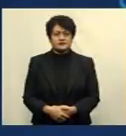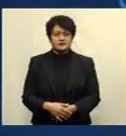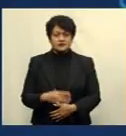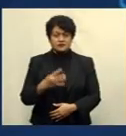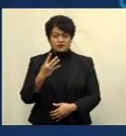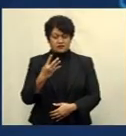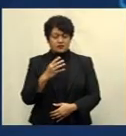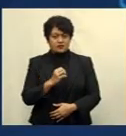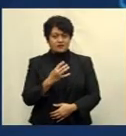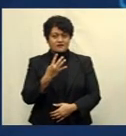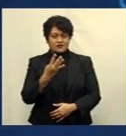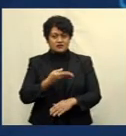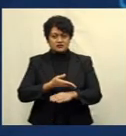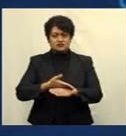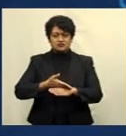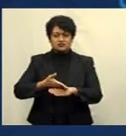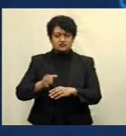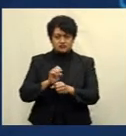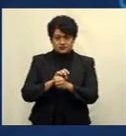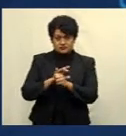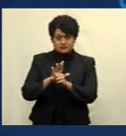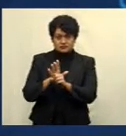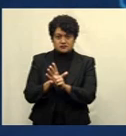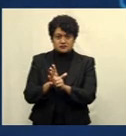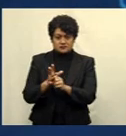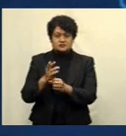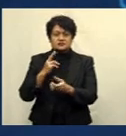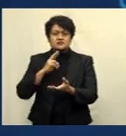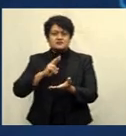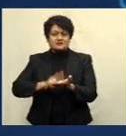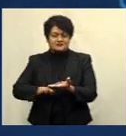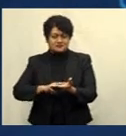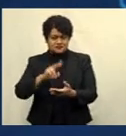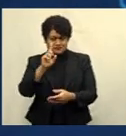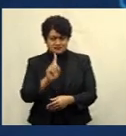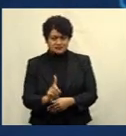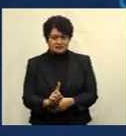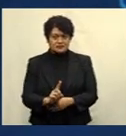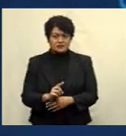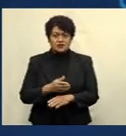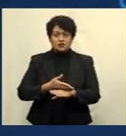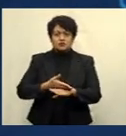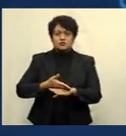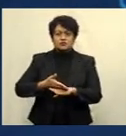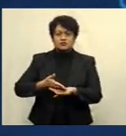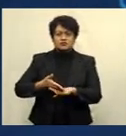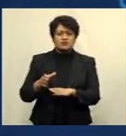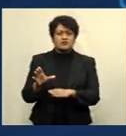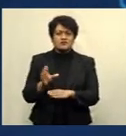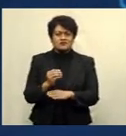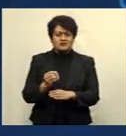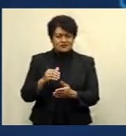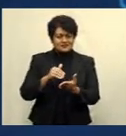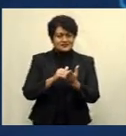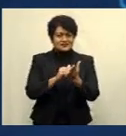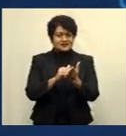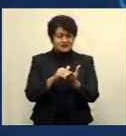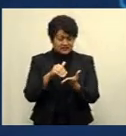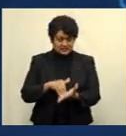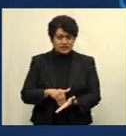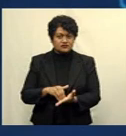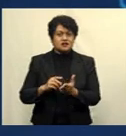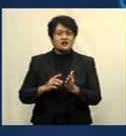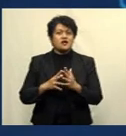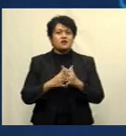404 new cases of COVID-19 have been reported today. These new cases are mainly from the Central and Western divisions.